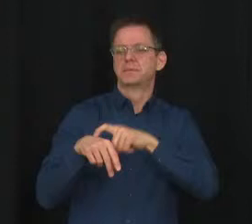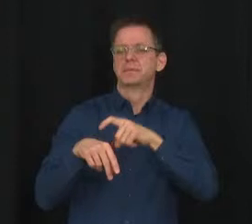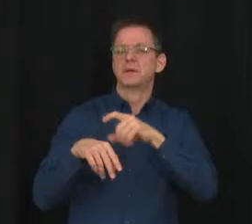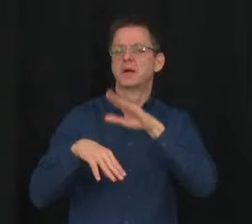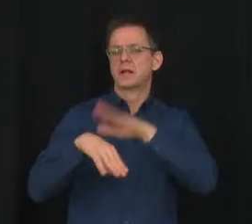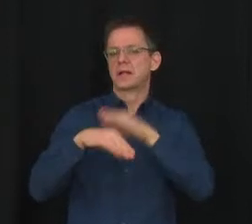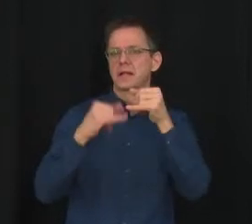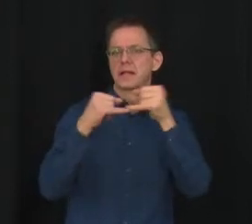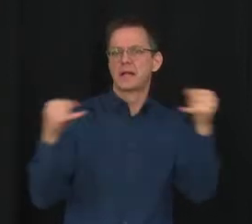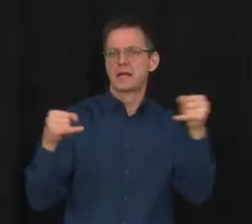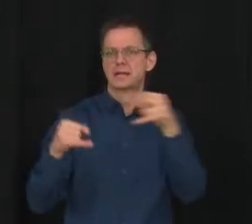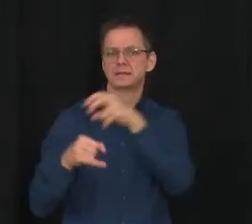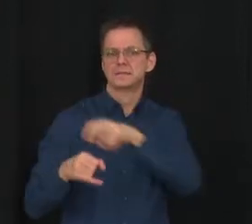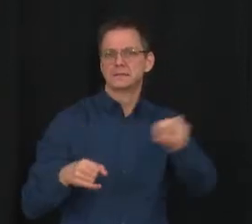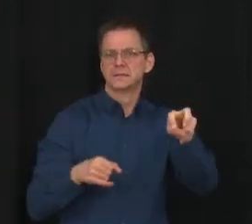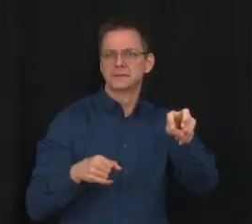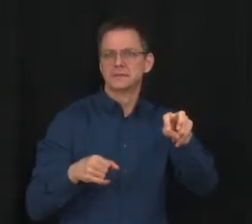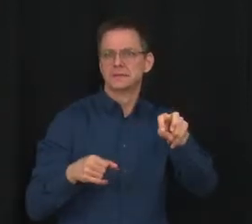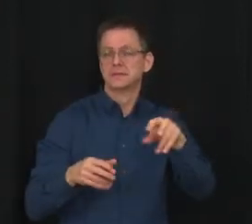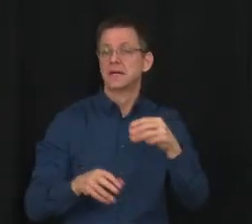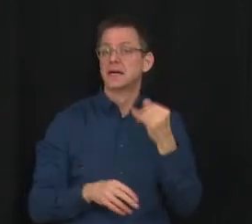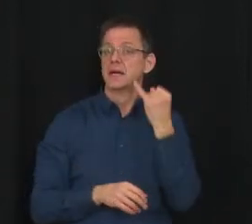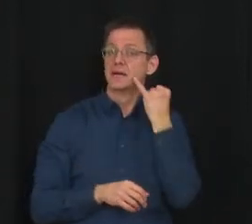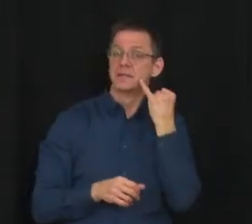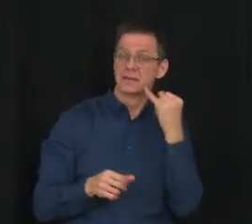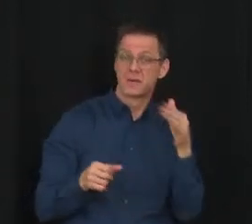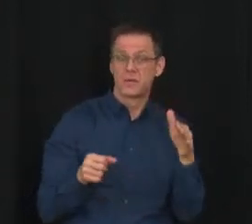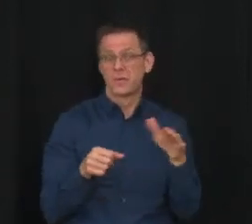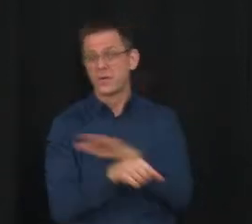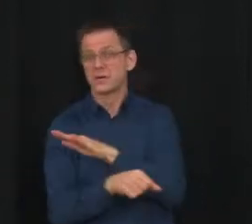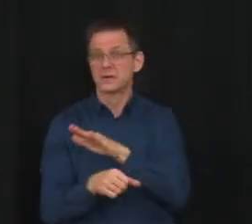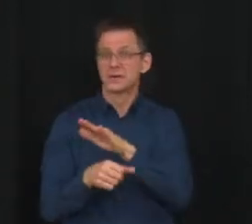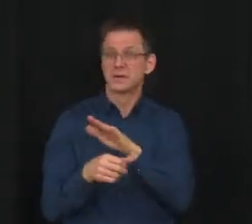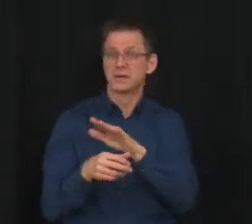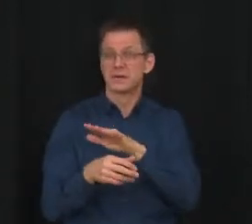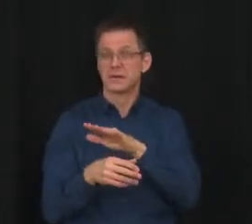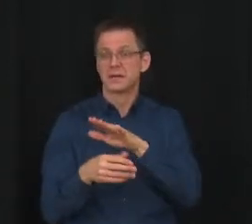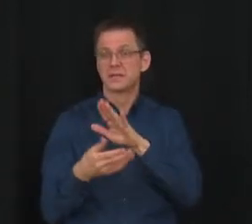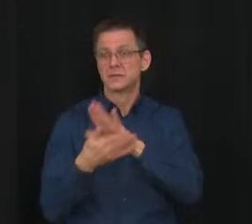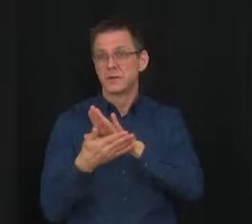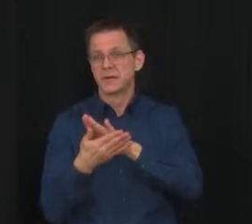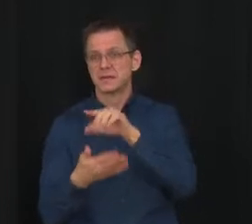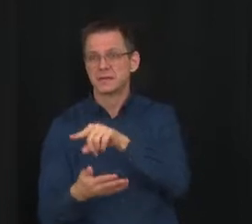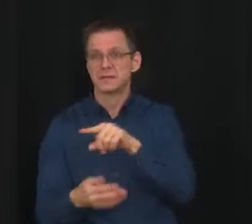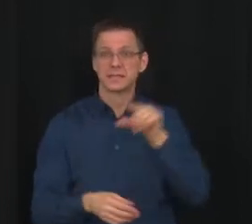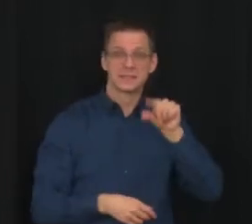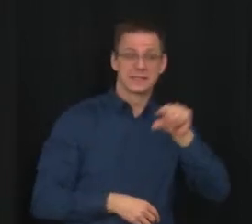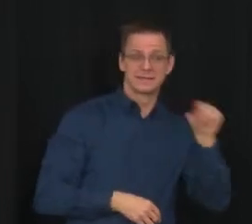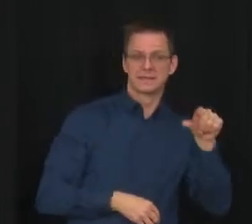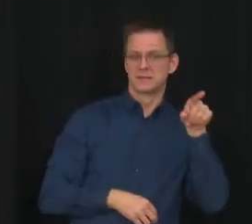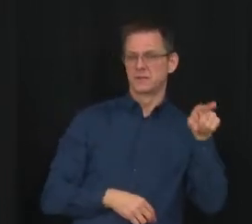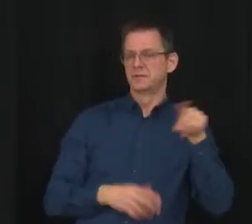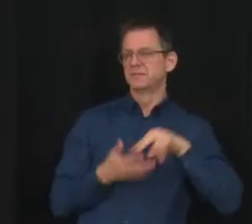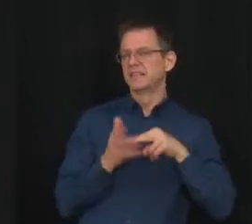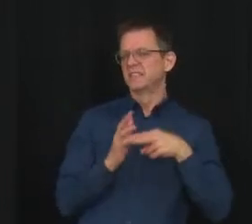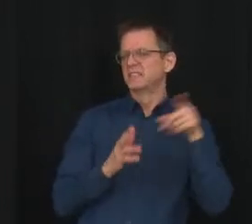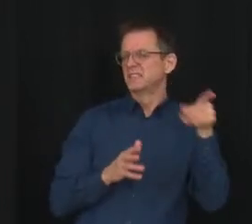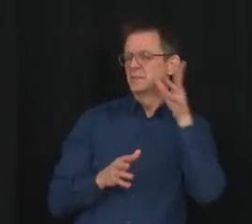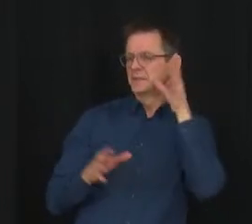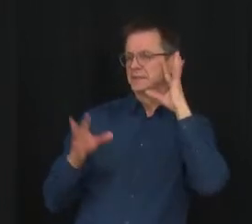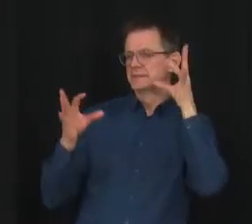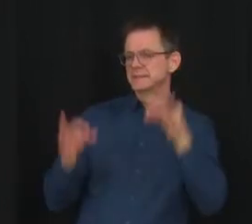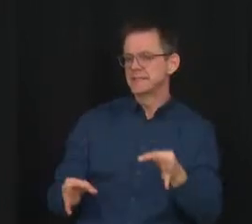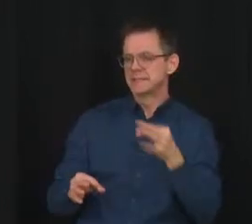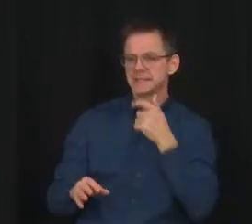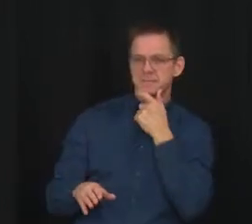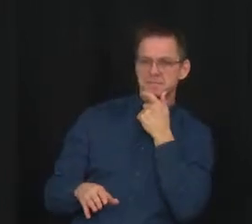approved by the government. Decisions will be made quickly and consideration will always be given to absenteeism rates and